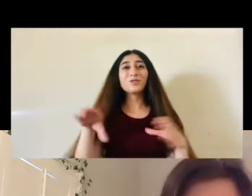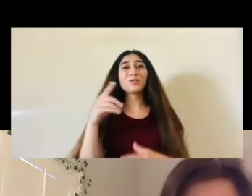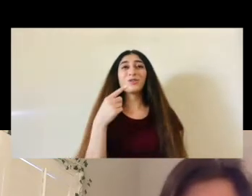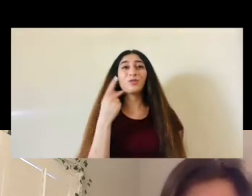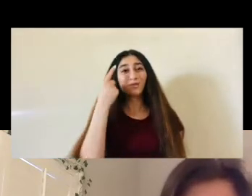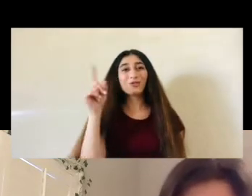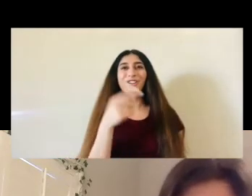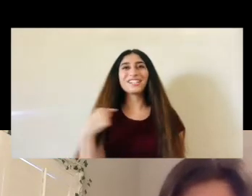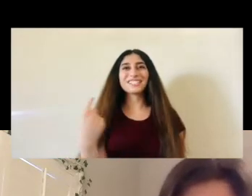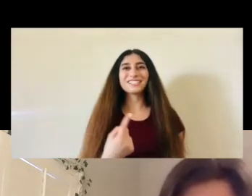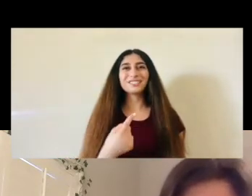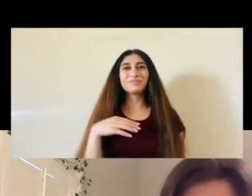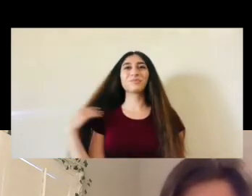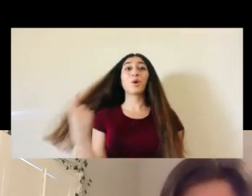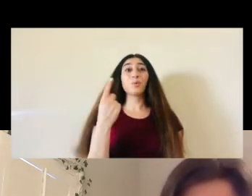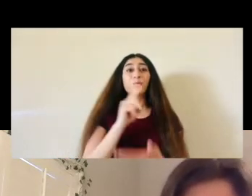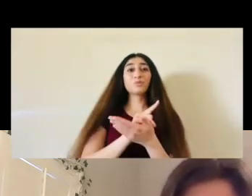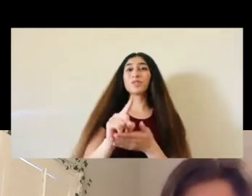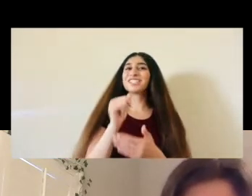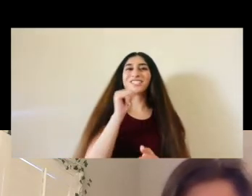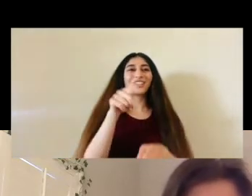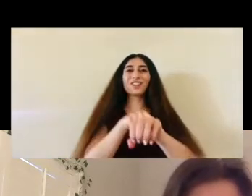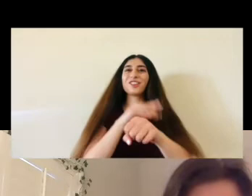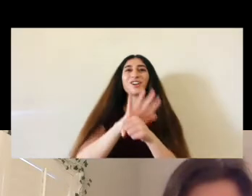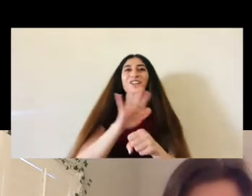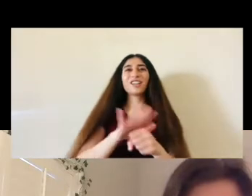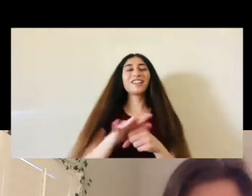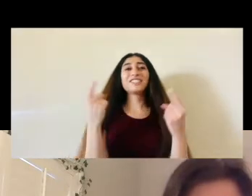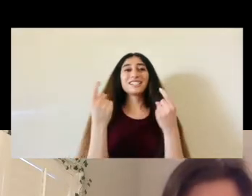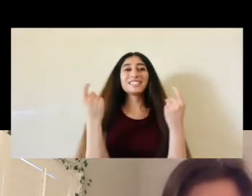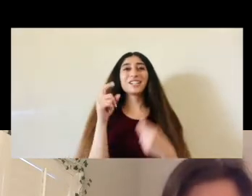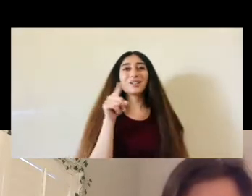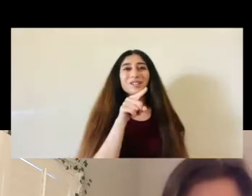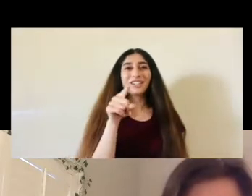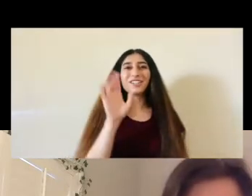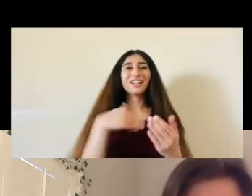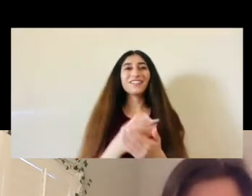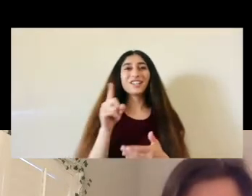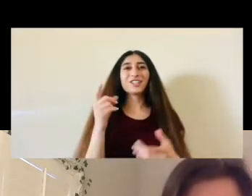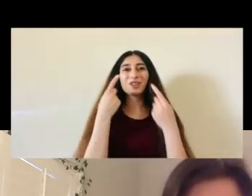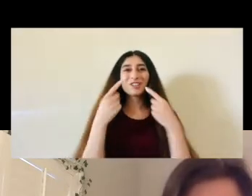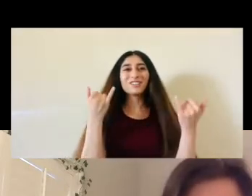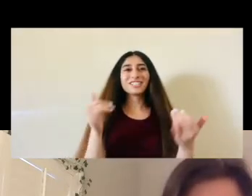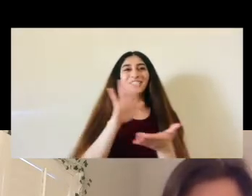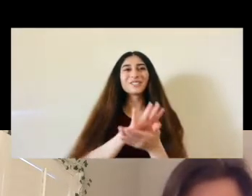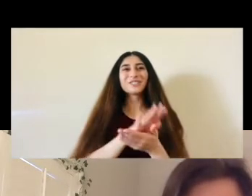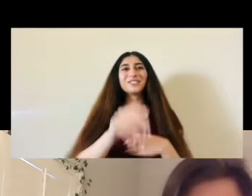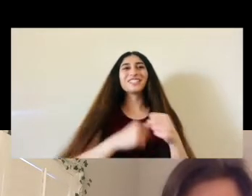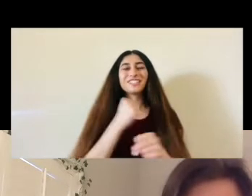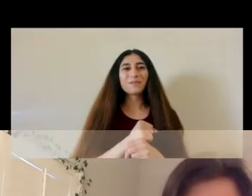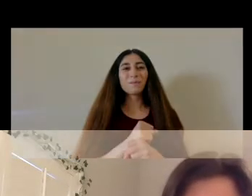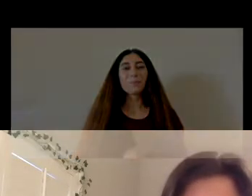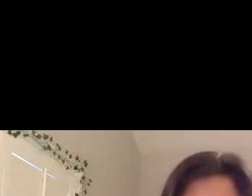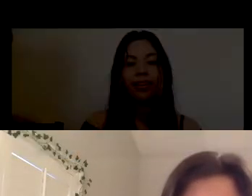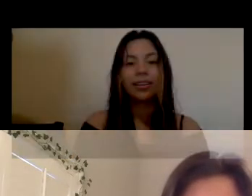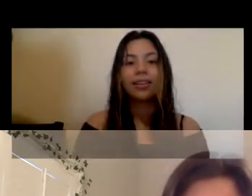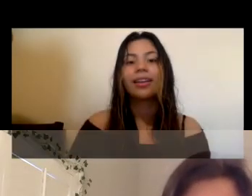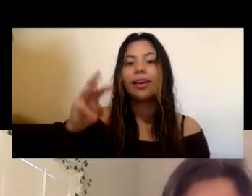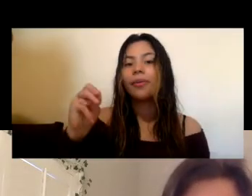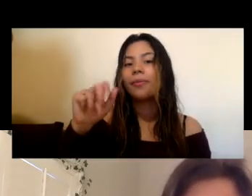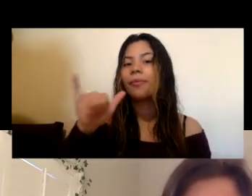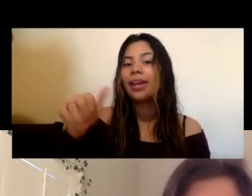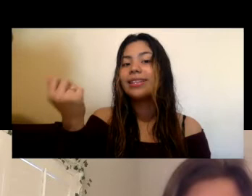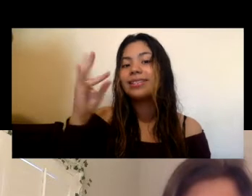done for us a week is not long enough to celebrate you and all that you've accomplished this school year may